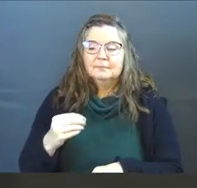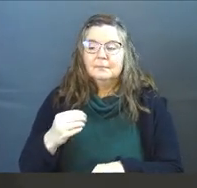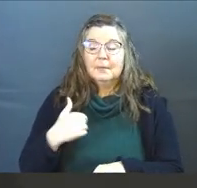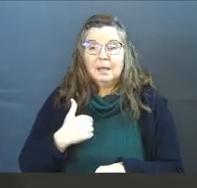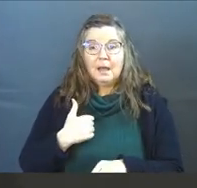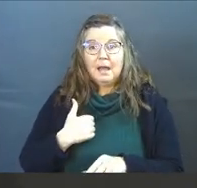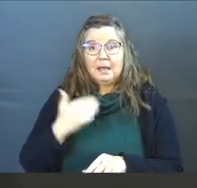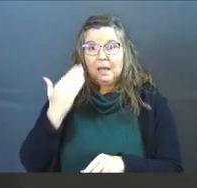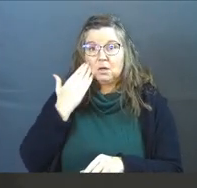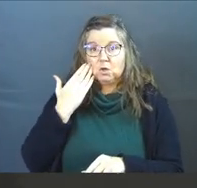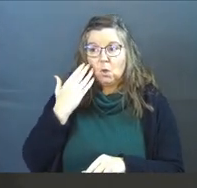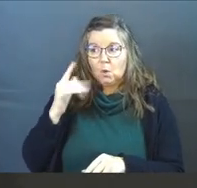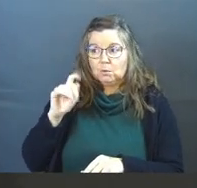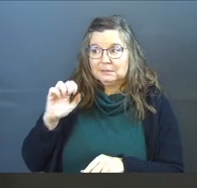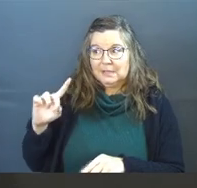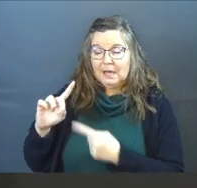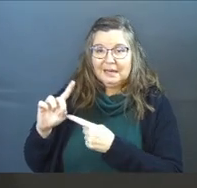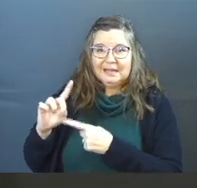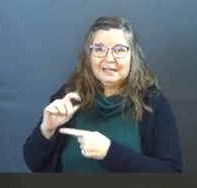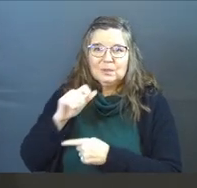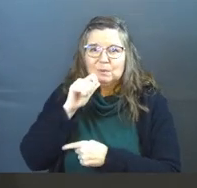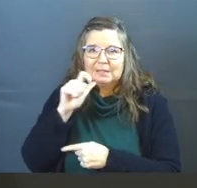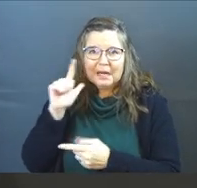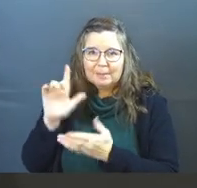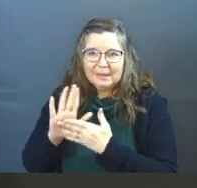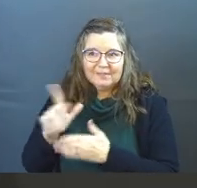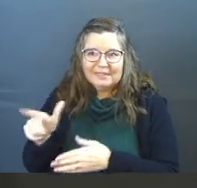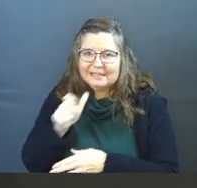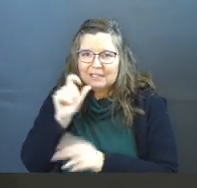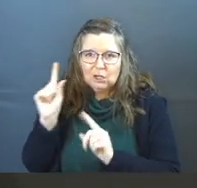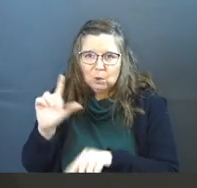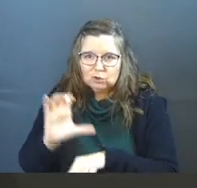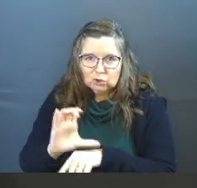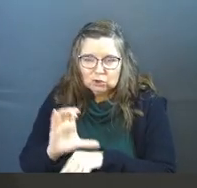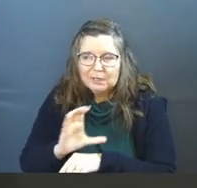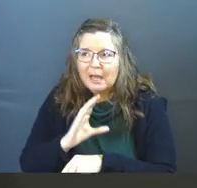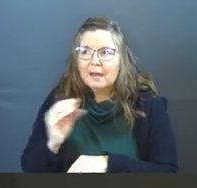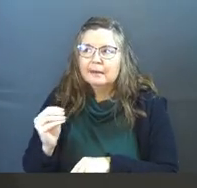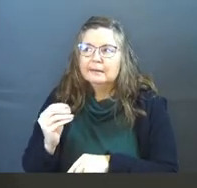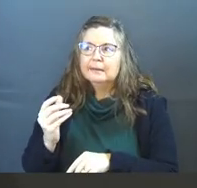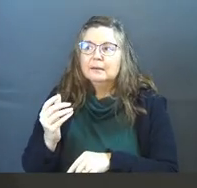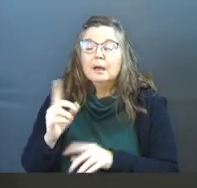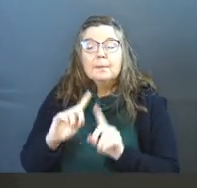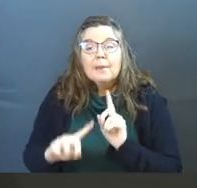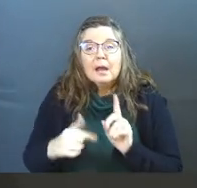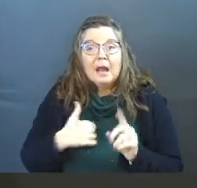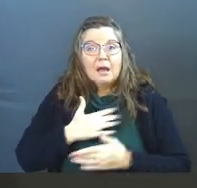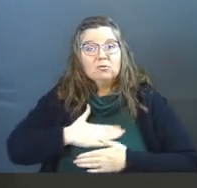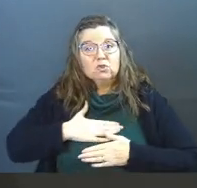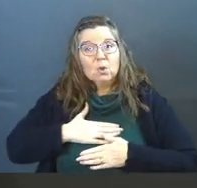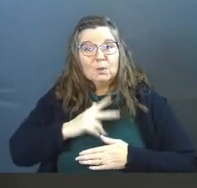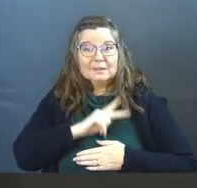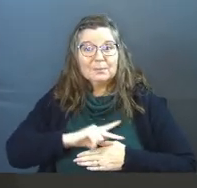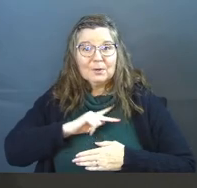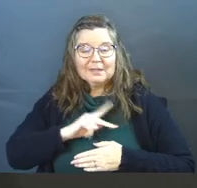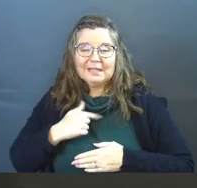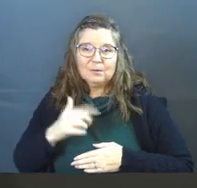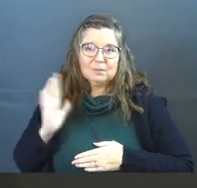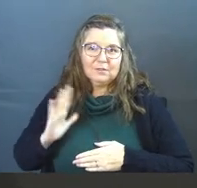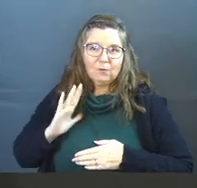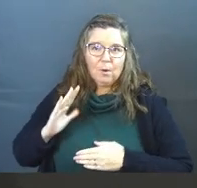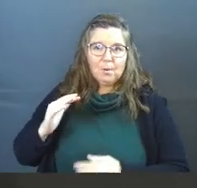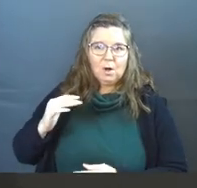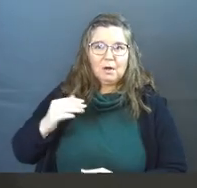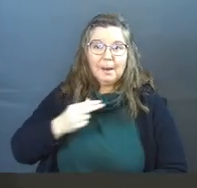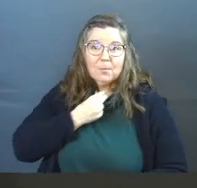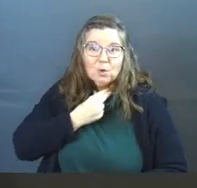I got to know Todd, and Todd was not a believer. He didn't go to church. And, but I enjoyed his personality. was a former